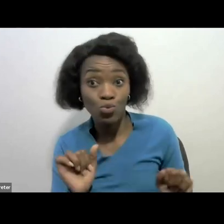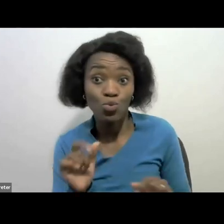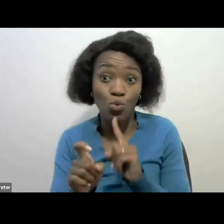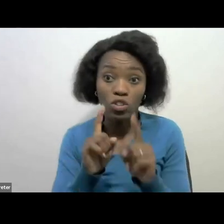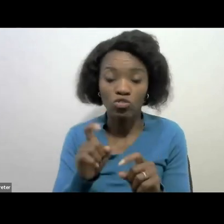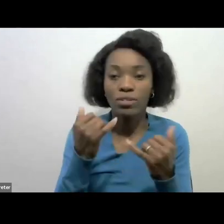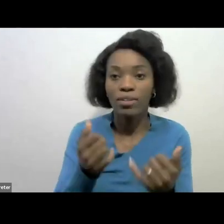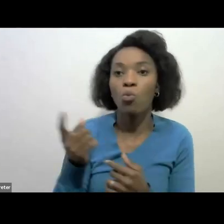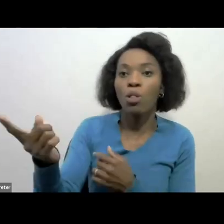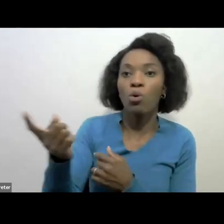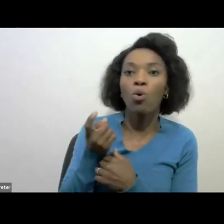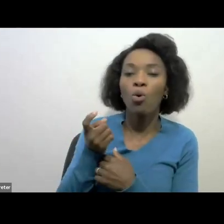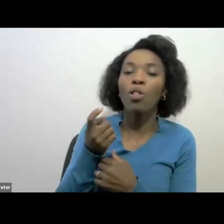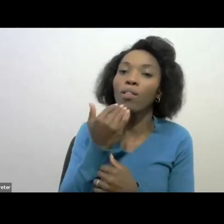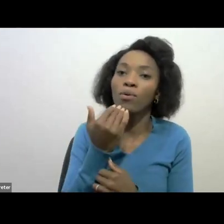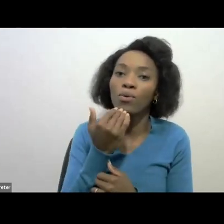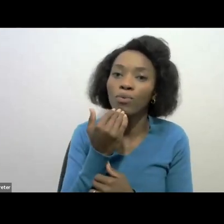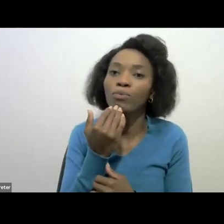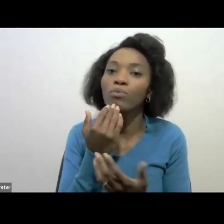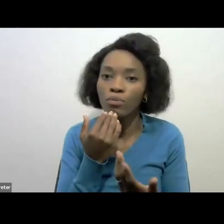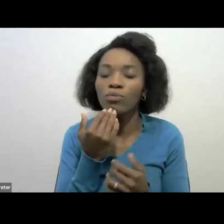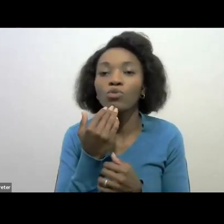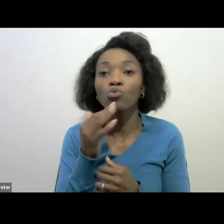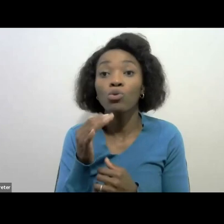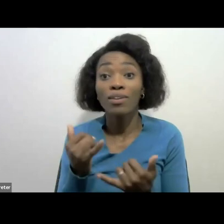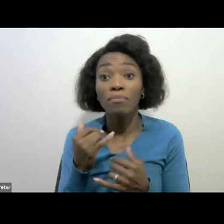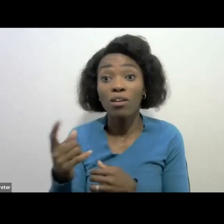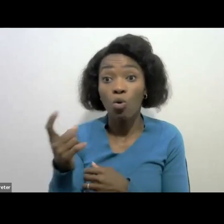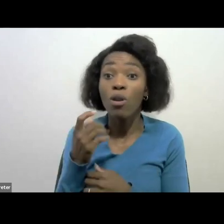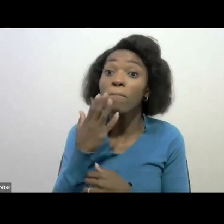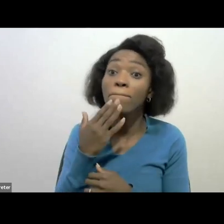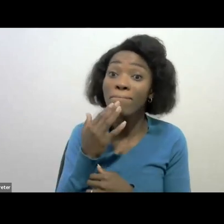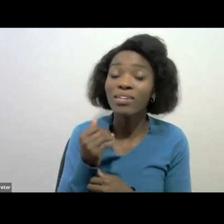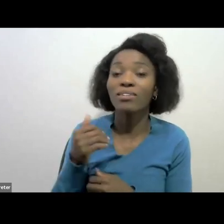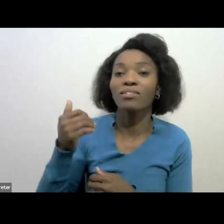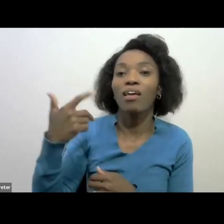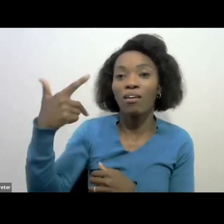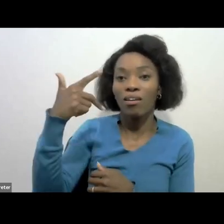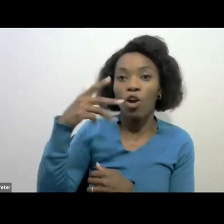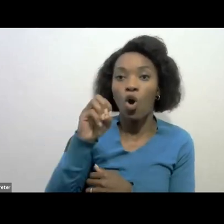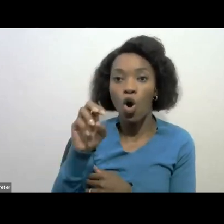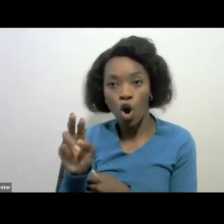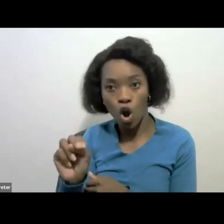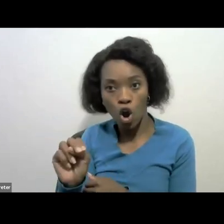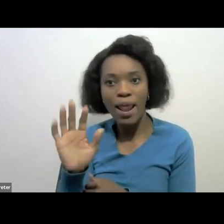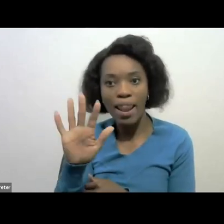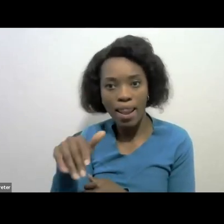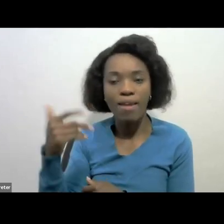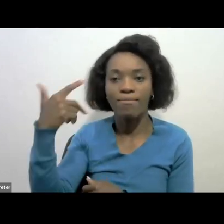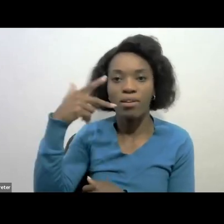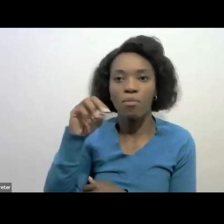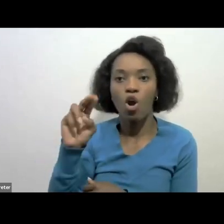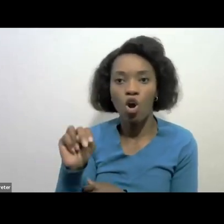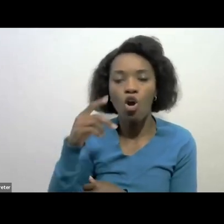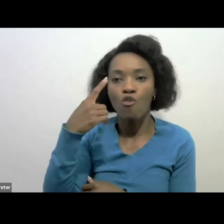call upon you and when I do that I will ask that you switch on your video and you let your video on for the duration of this